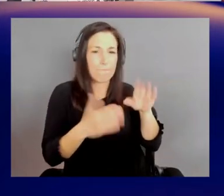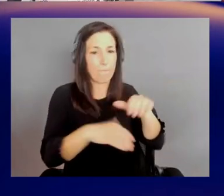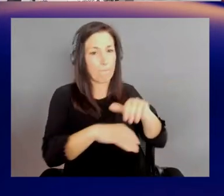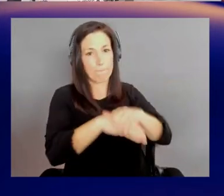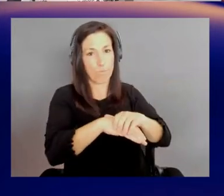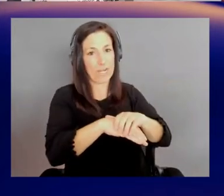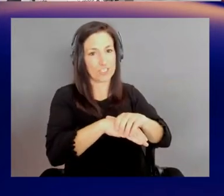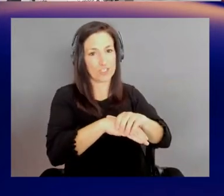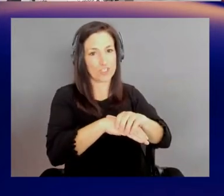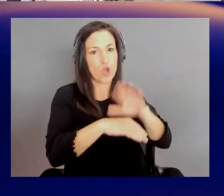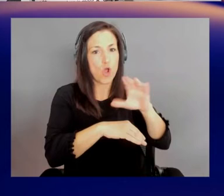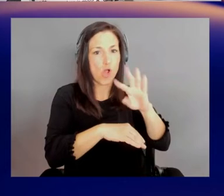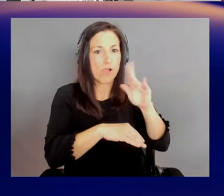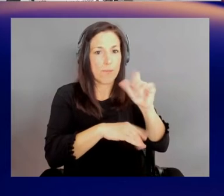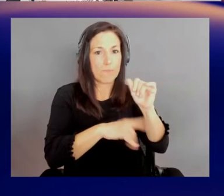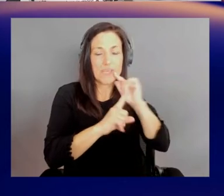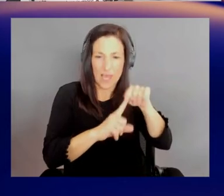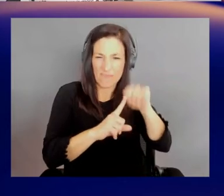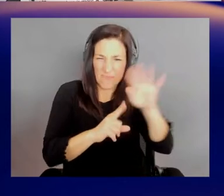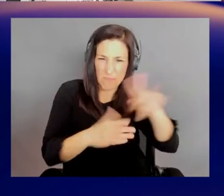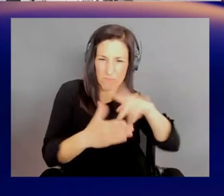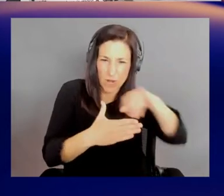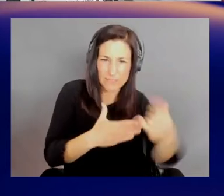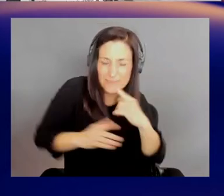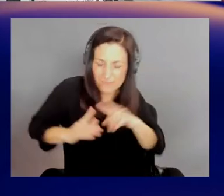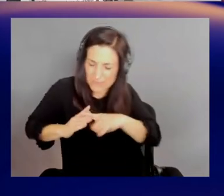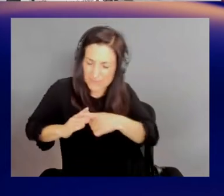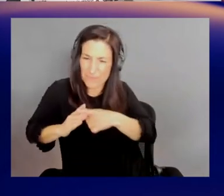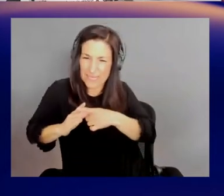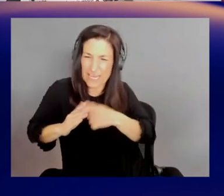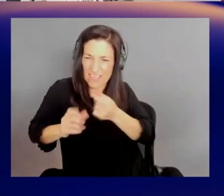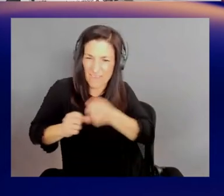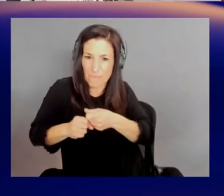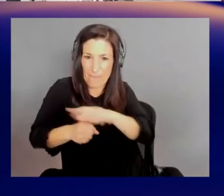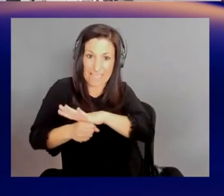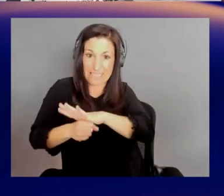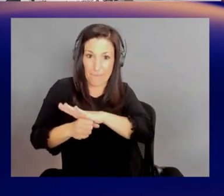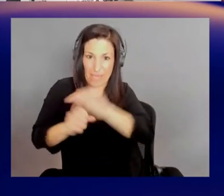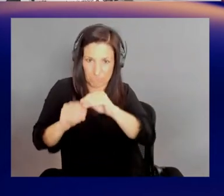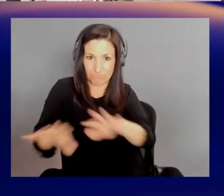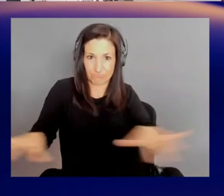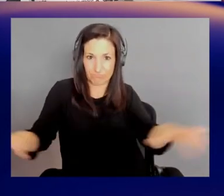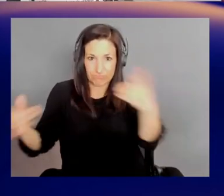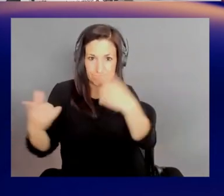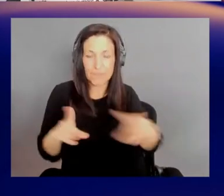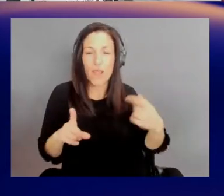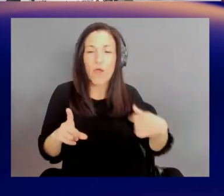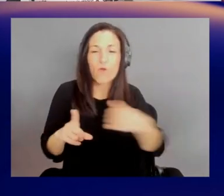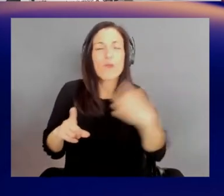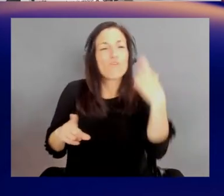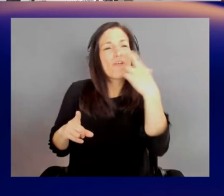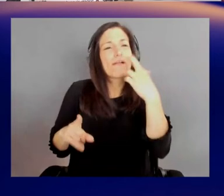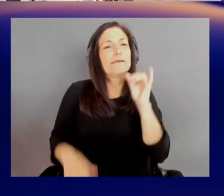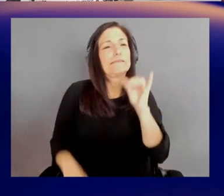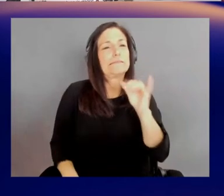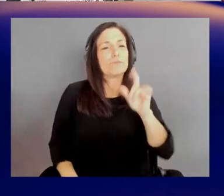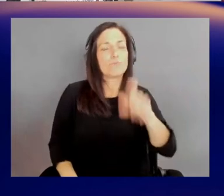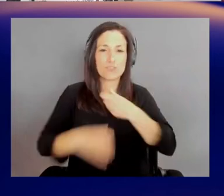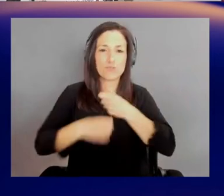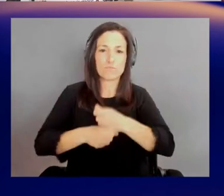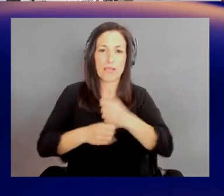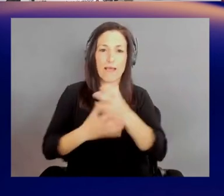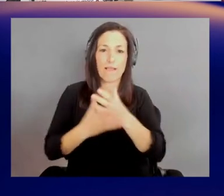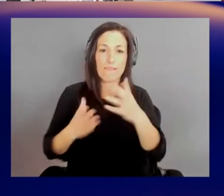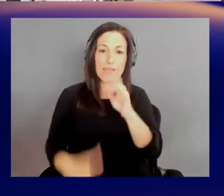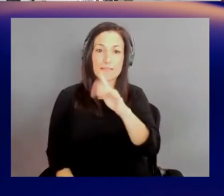it was just at the very beginning of the pandemic where we realized, wow, we need to be making a lot of data, but also there's a lot of